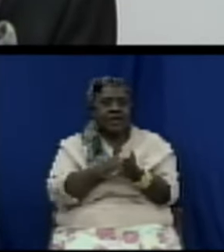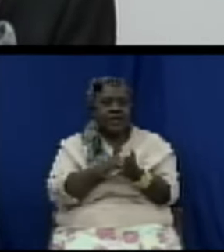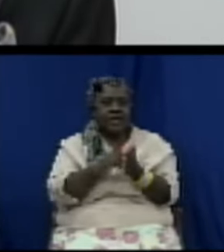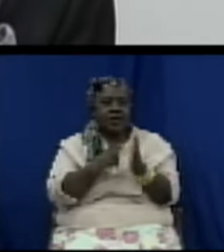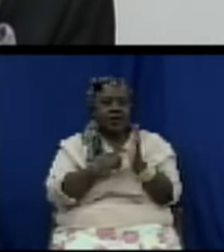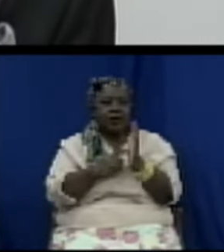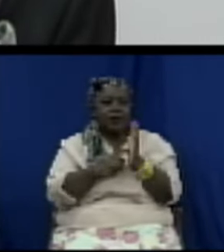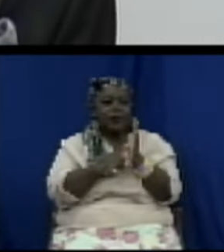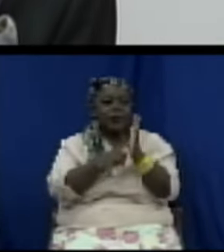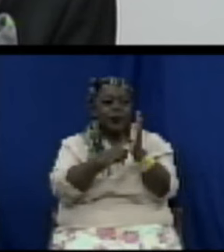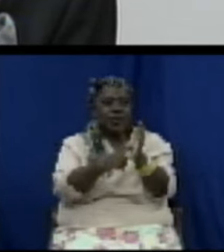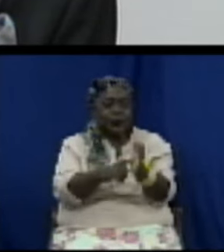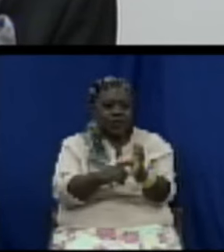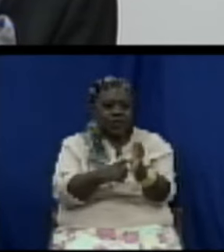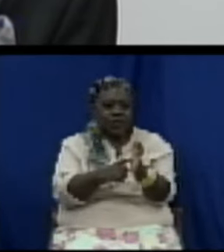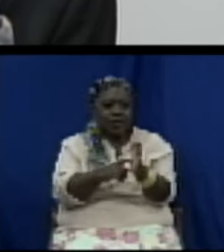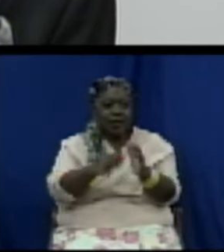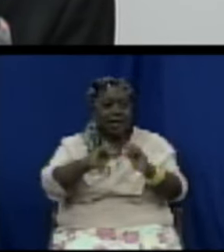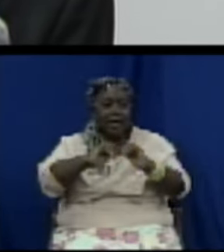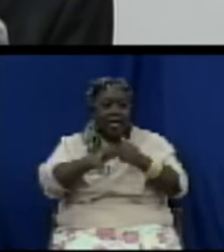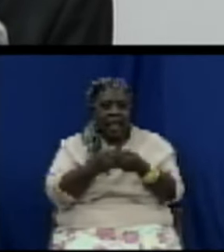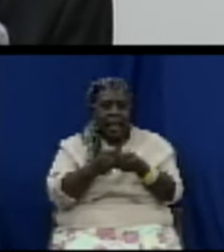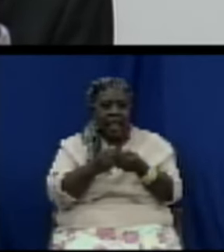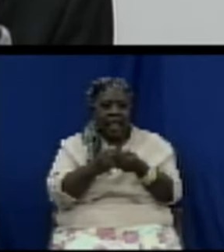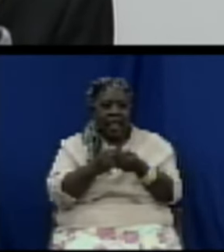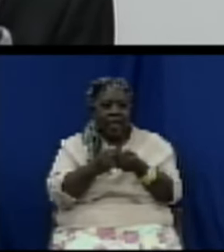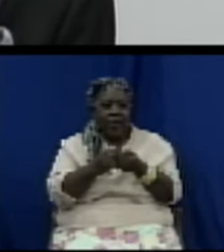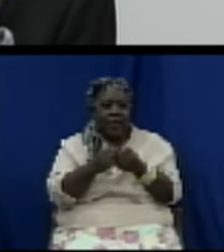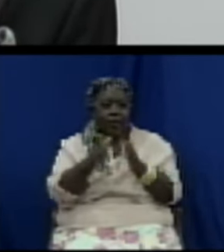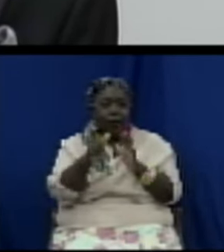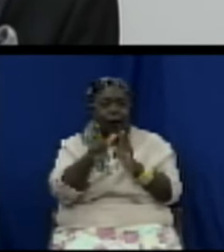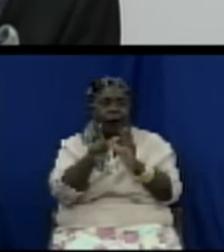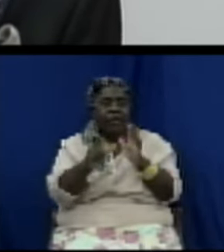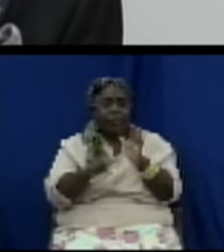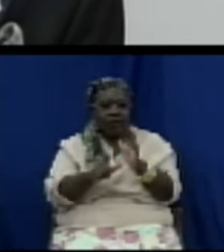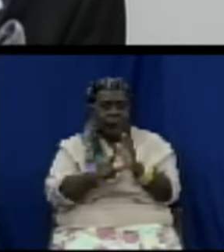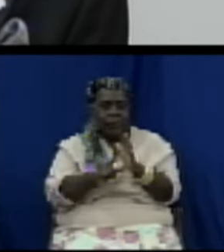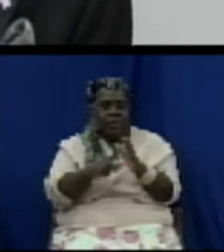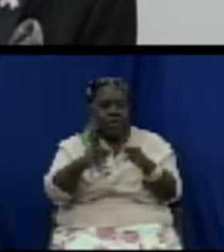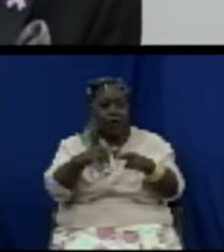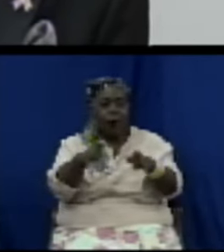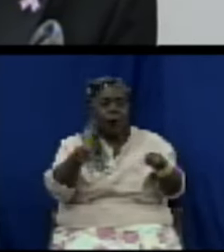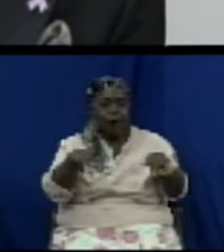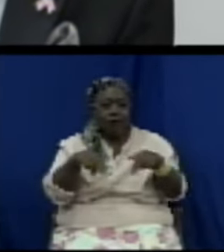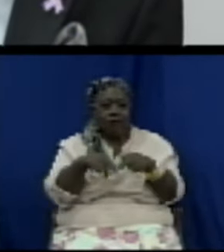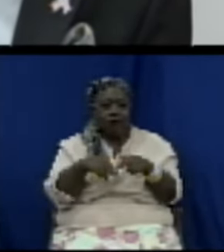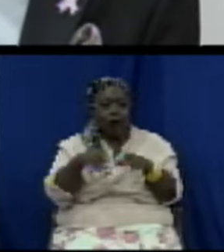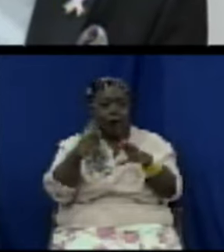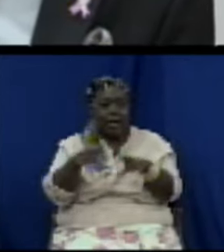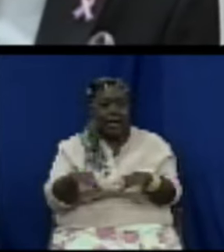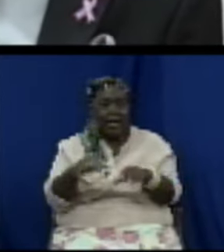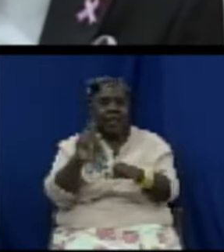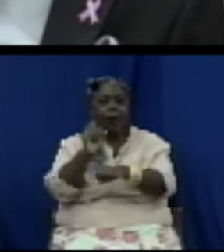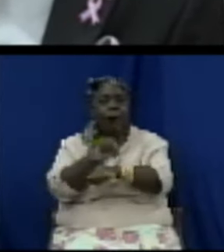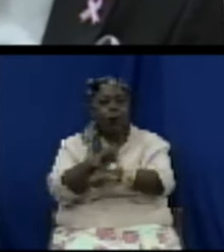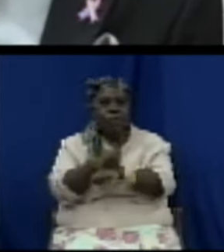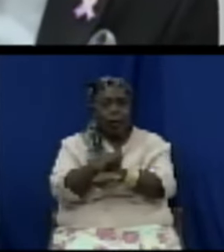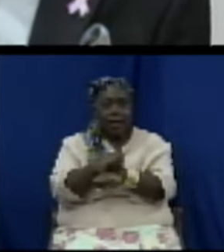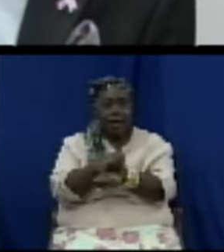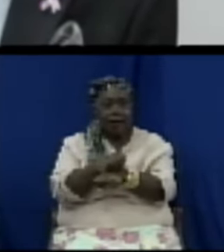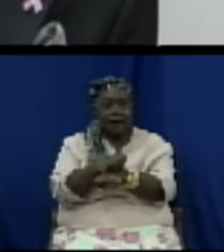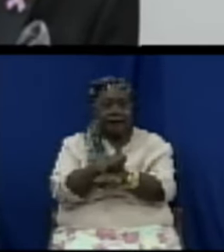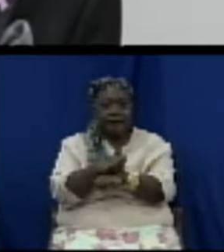scope of the Department of Consumer Affairs and the way in which the department